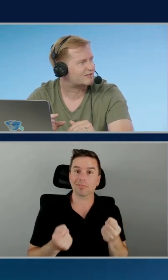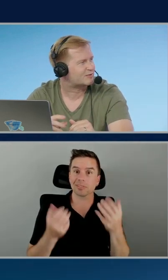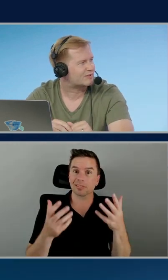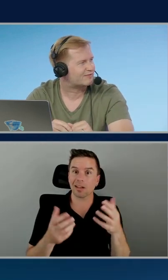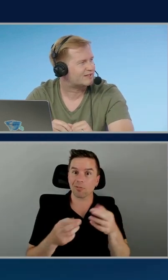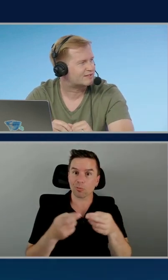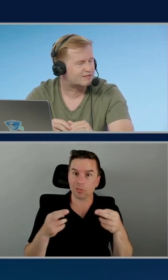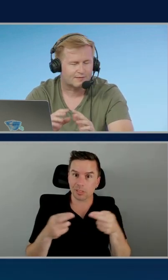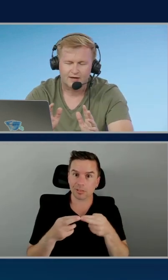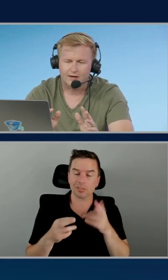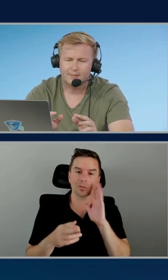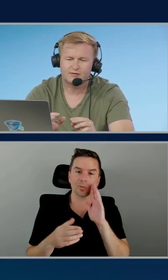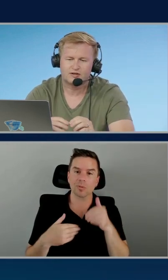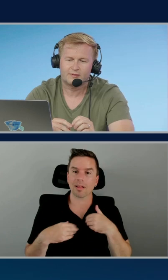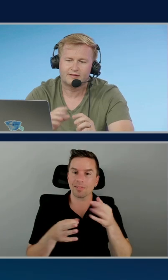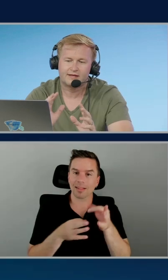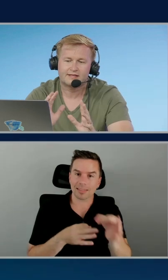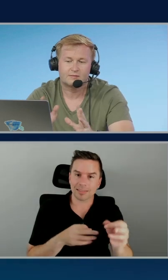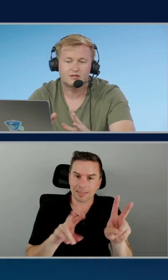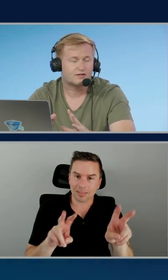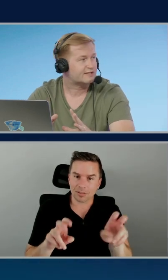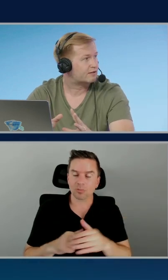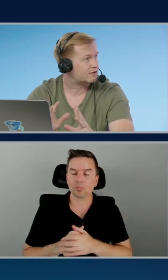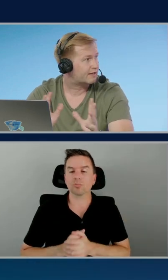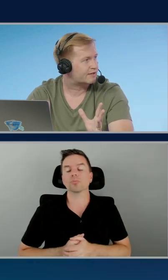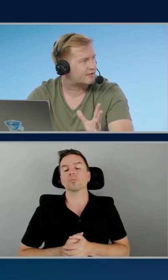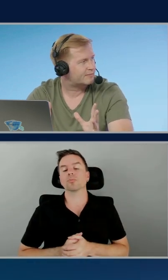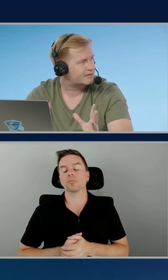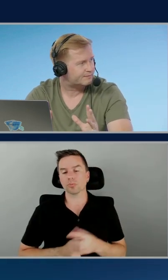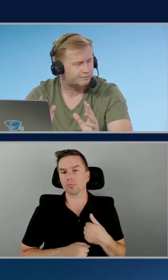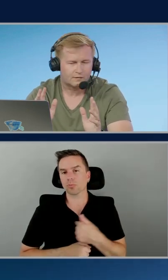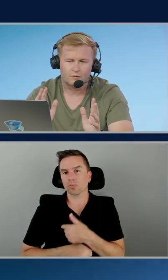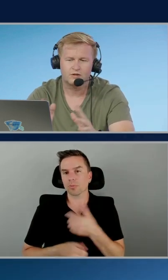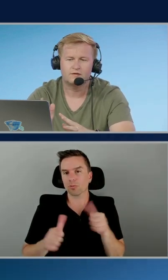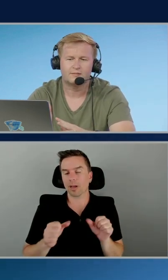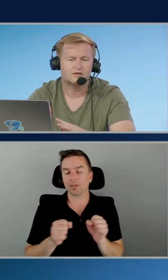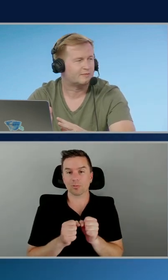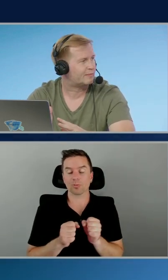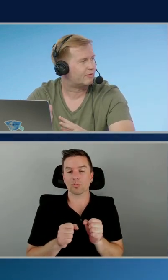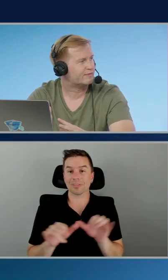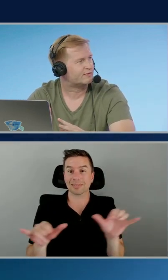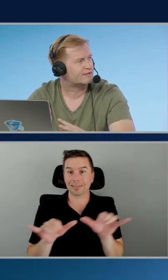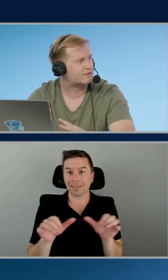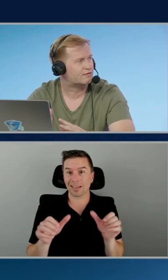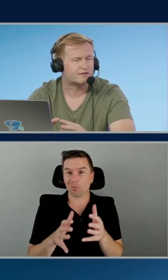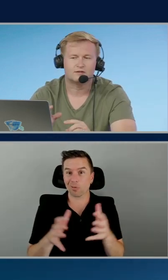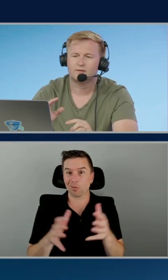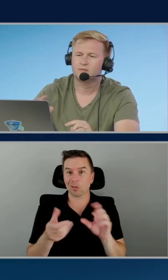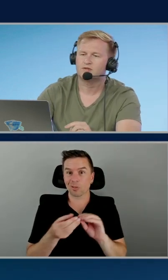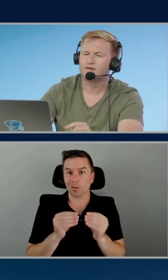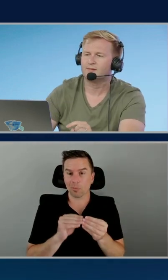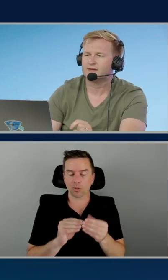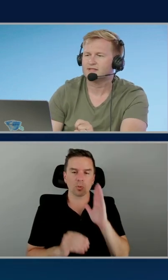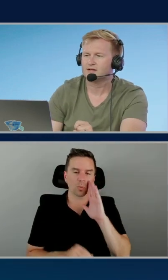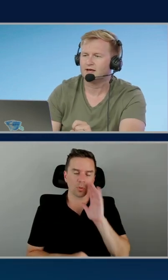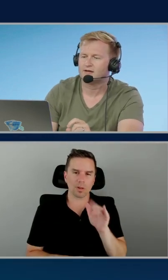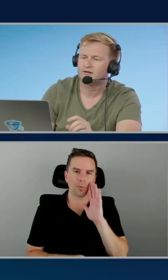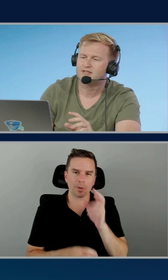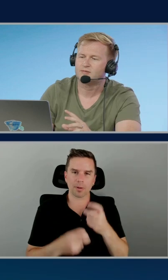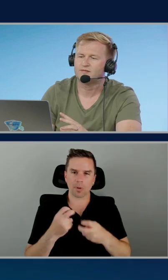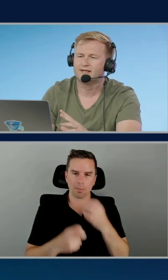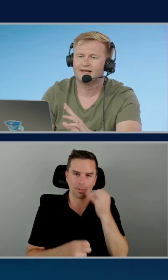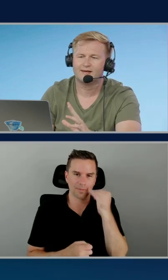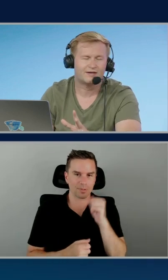variations between regions, big trouble. And I said, you're trying to scale to large numbers, we knew that was going to be a problem if we didn't solve it. So we sort of came up with this